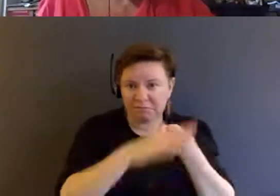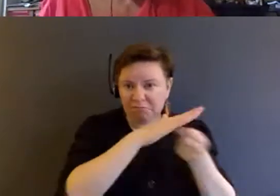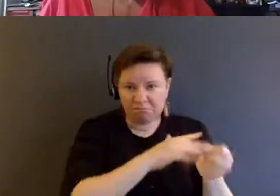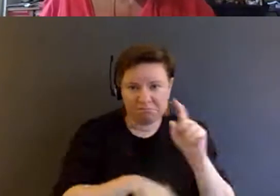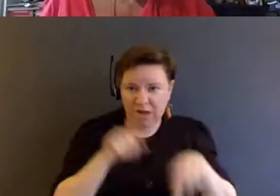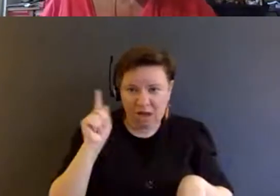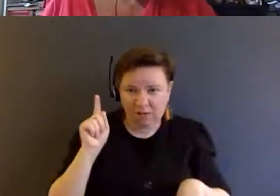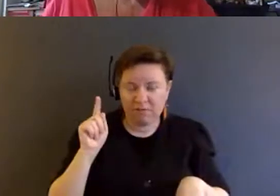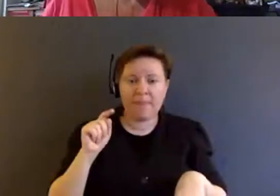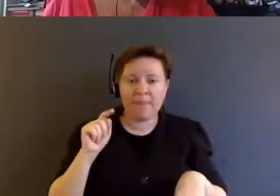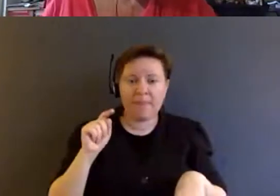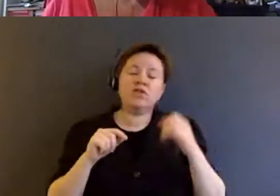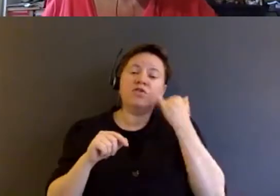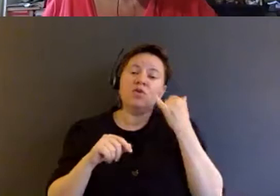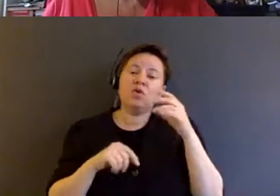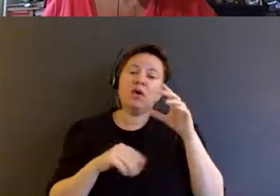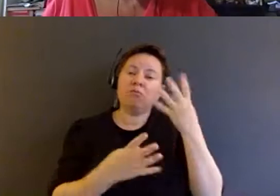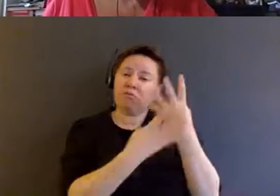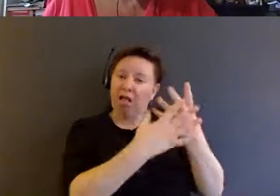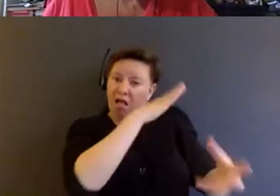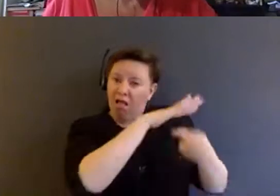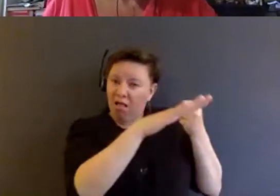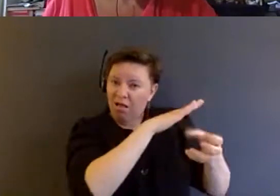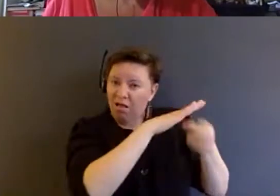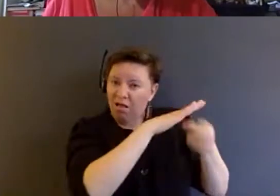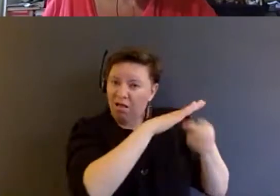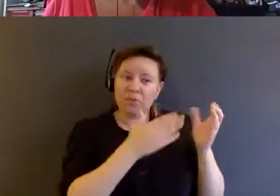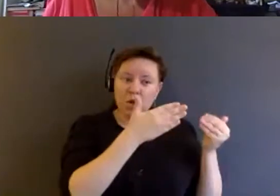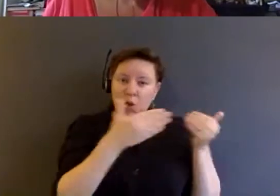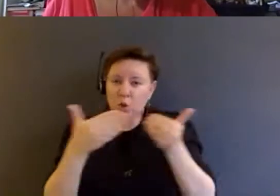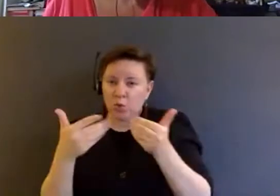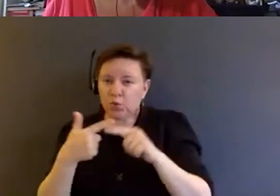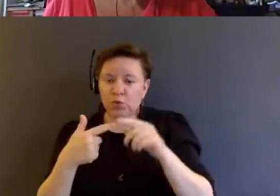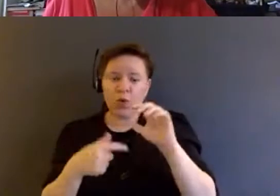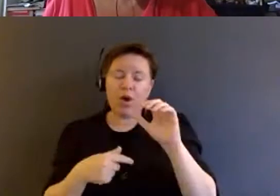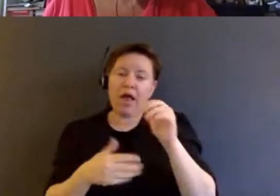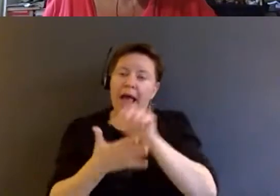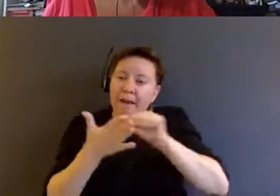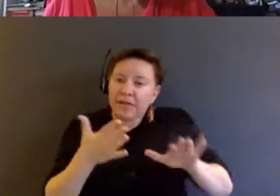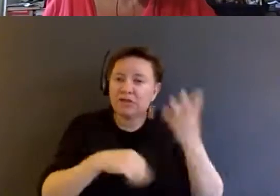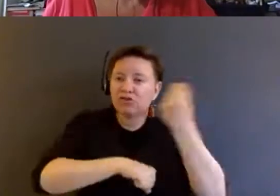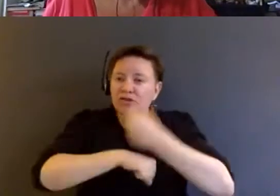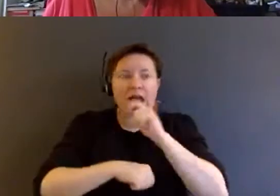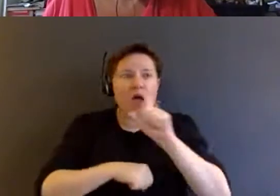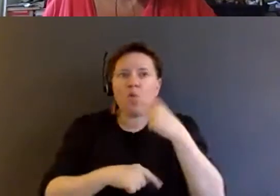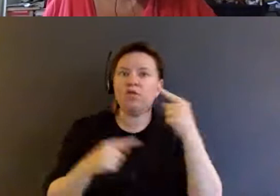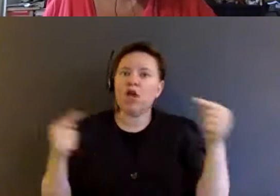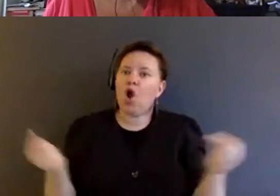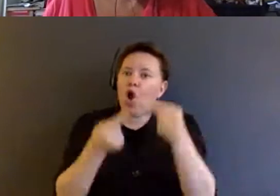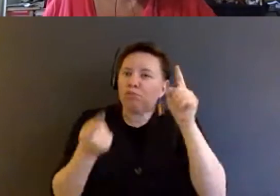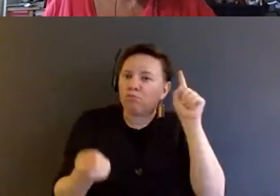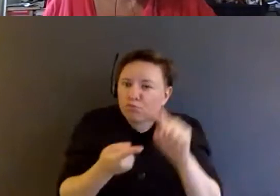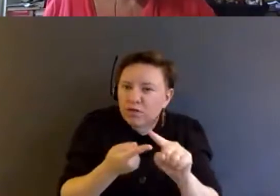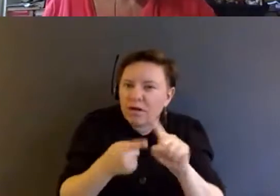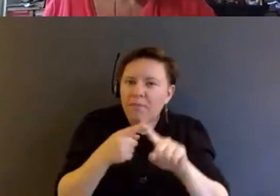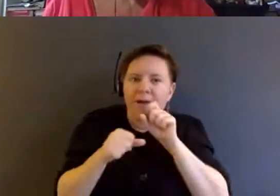other words, decarceration could be closer to abolition as a measure of not just harm reduction, but actual prevention,